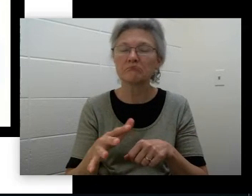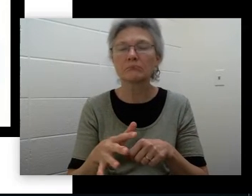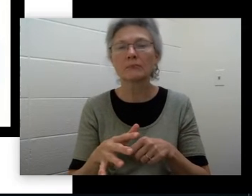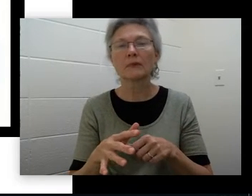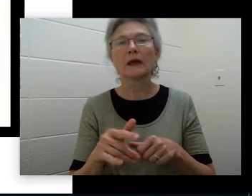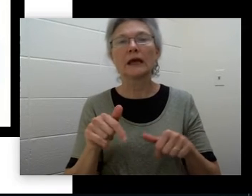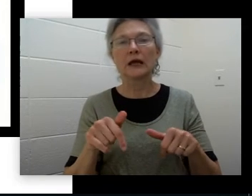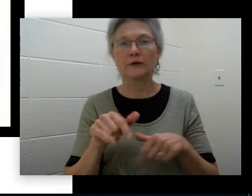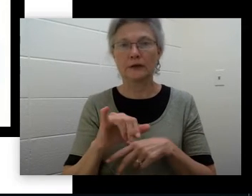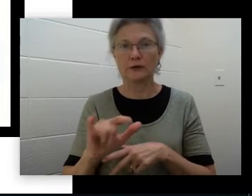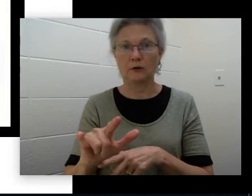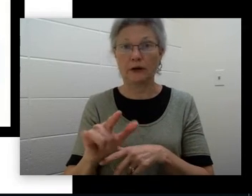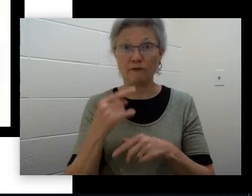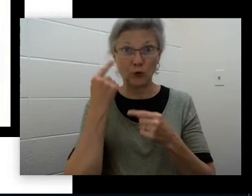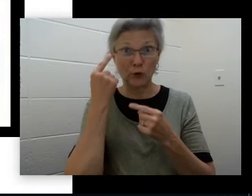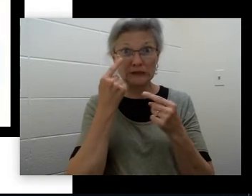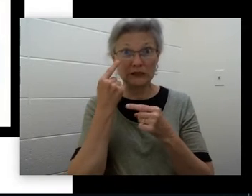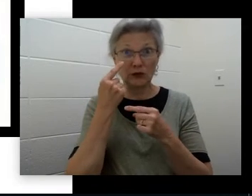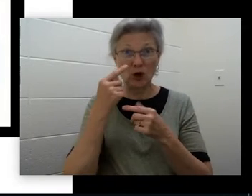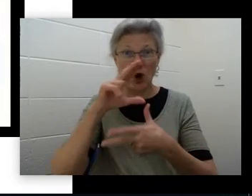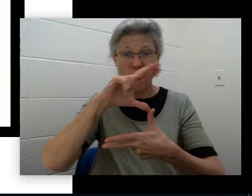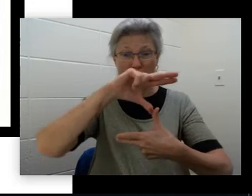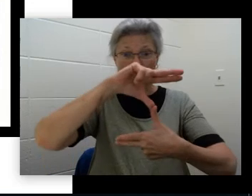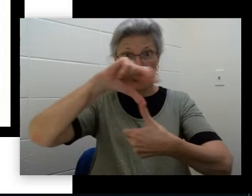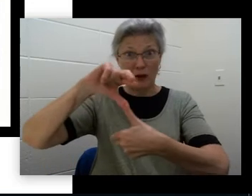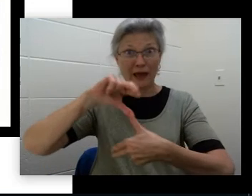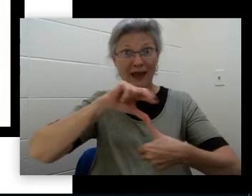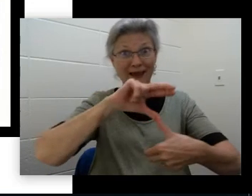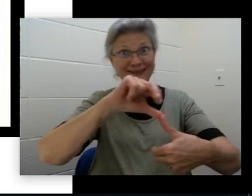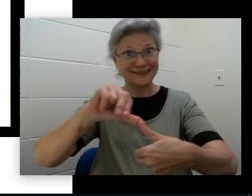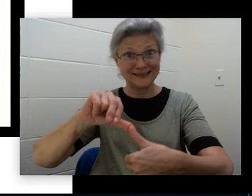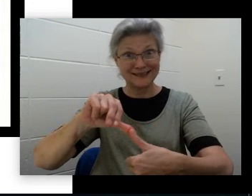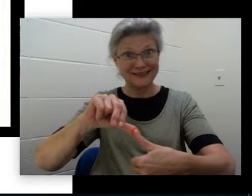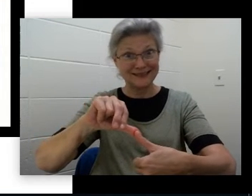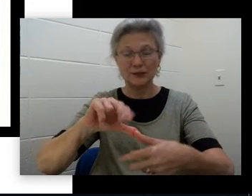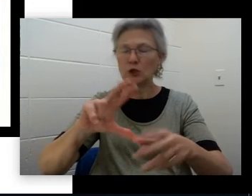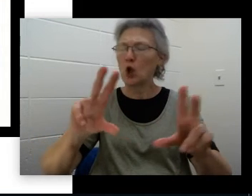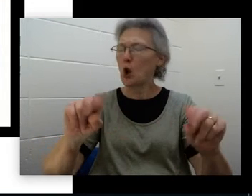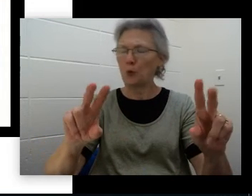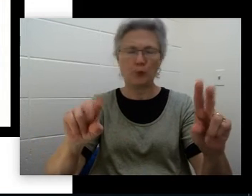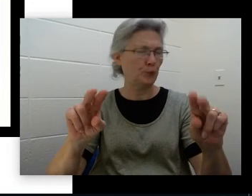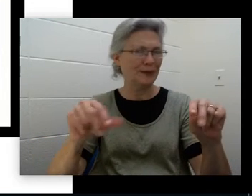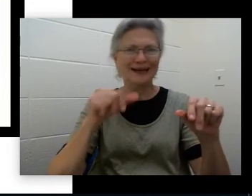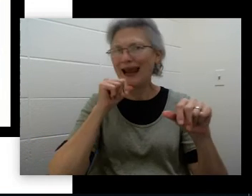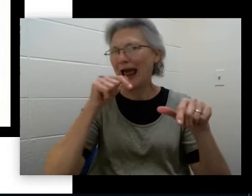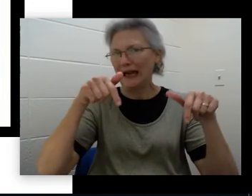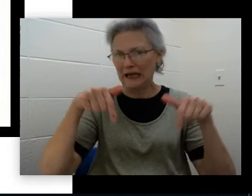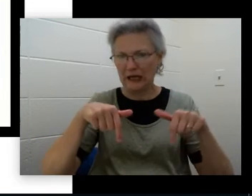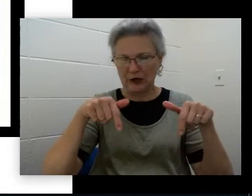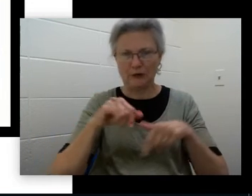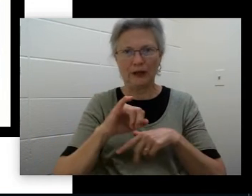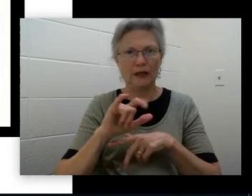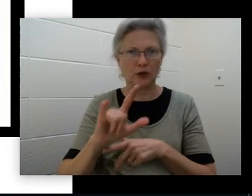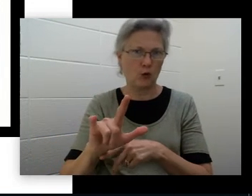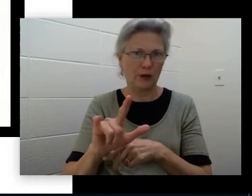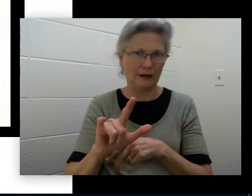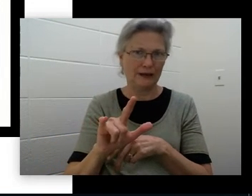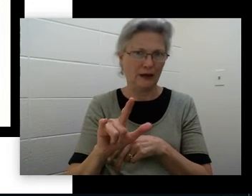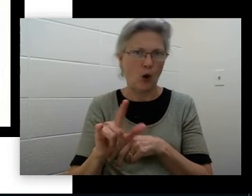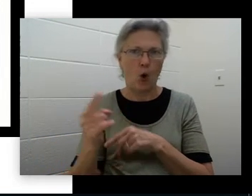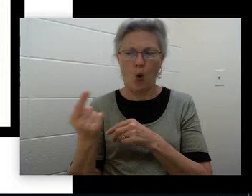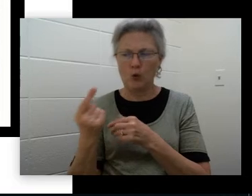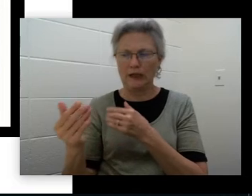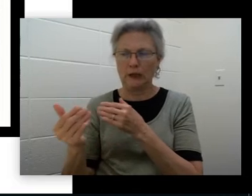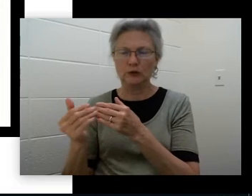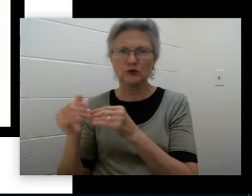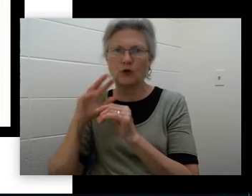Now, if you considered hurricanes as a choice, no. Luckily, we're not susceptible to hurricanes here